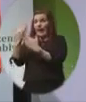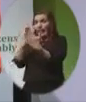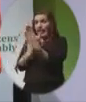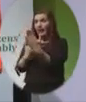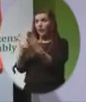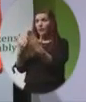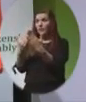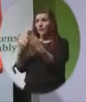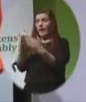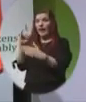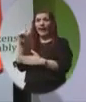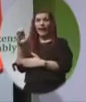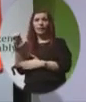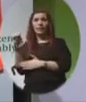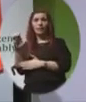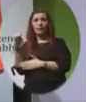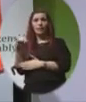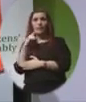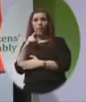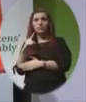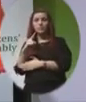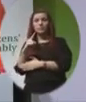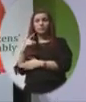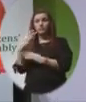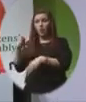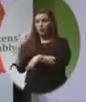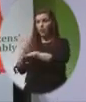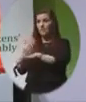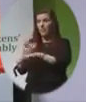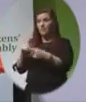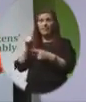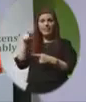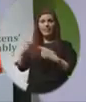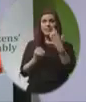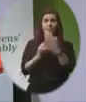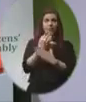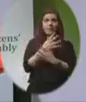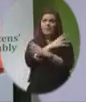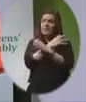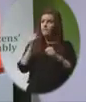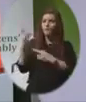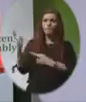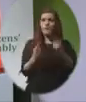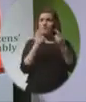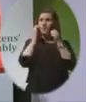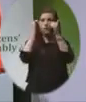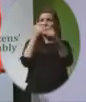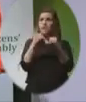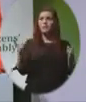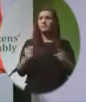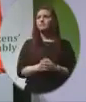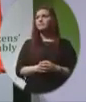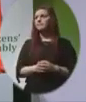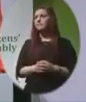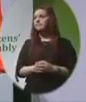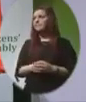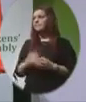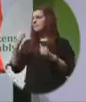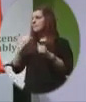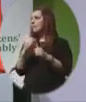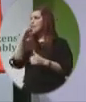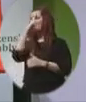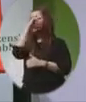Stokes clinic? Scandalously, these stories receive very little media attention here. Take another example.